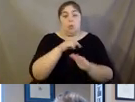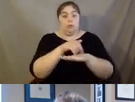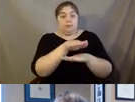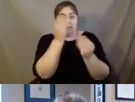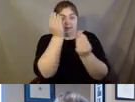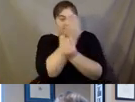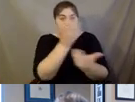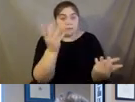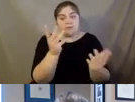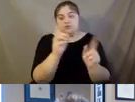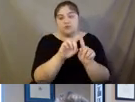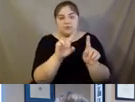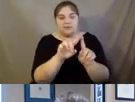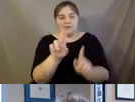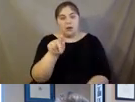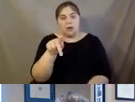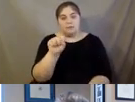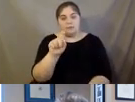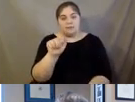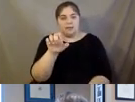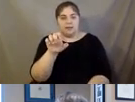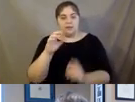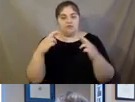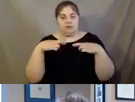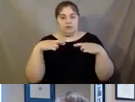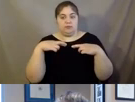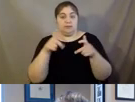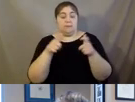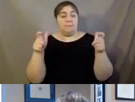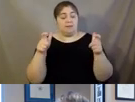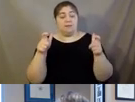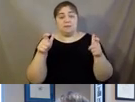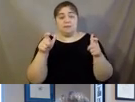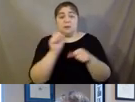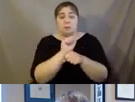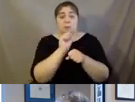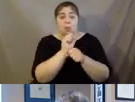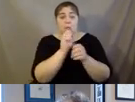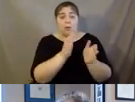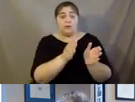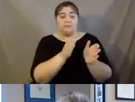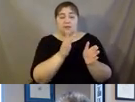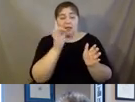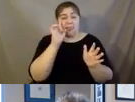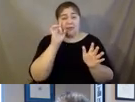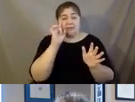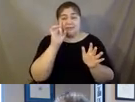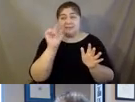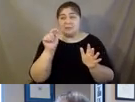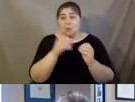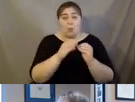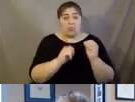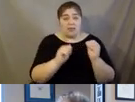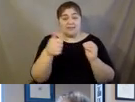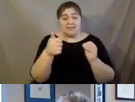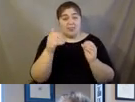out to all of our upstate retirees as the largest employer with upwards of, I think it's over 10,000 employees